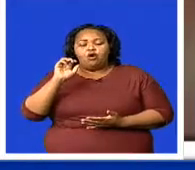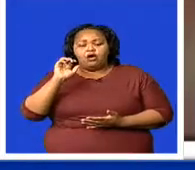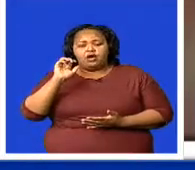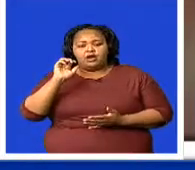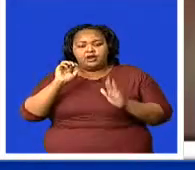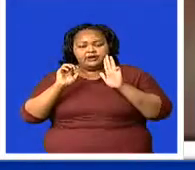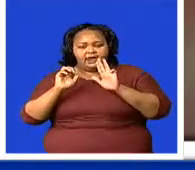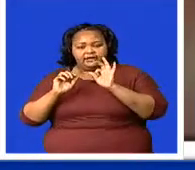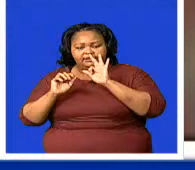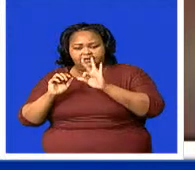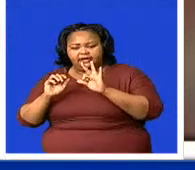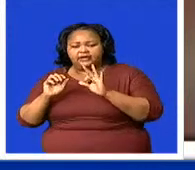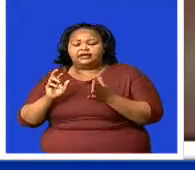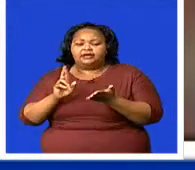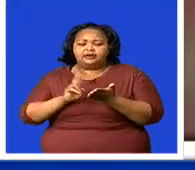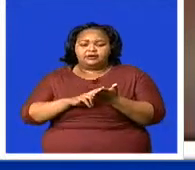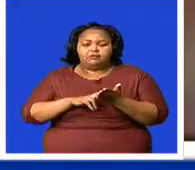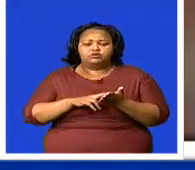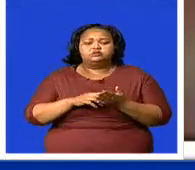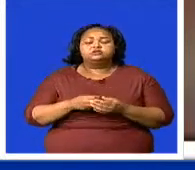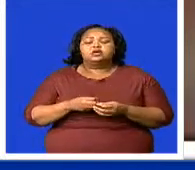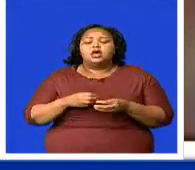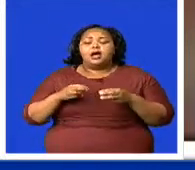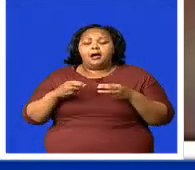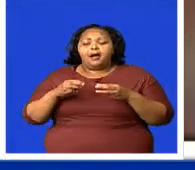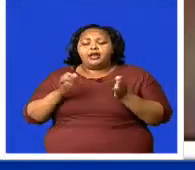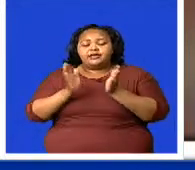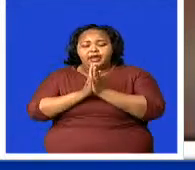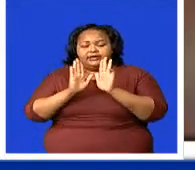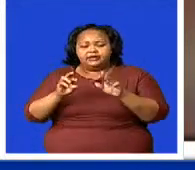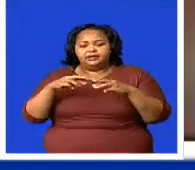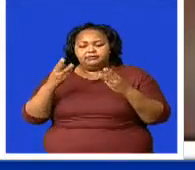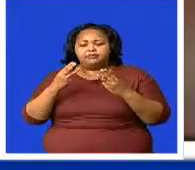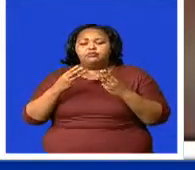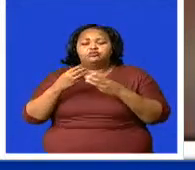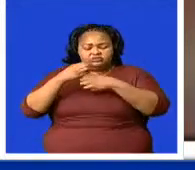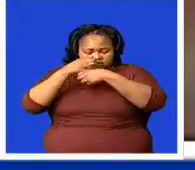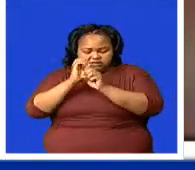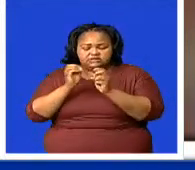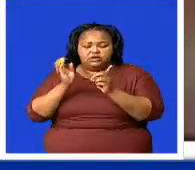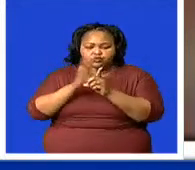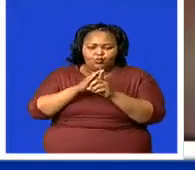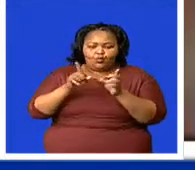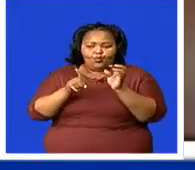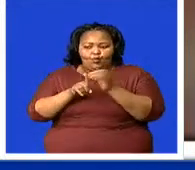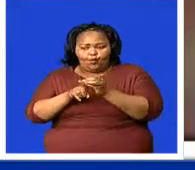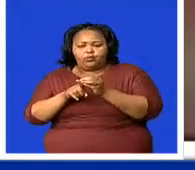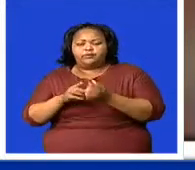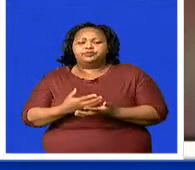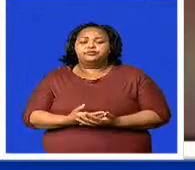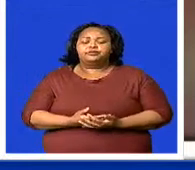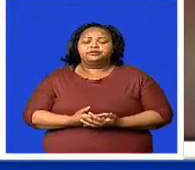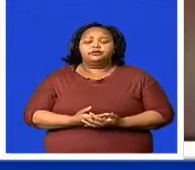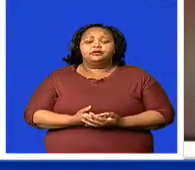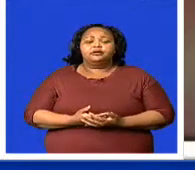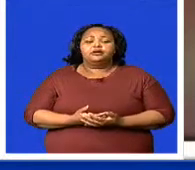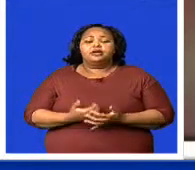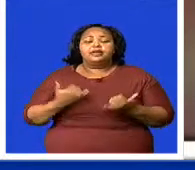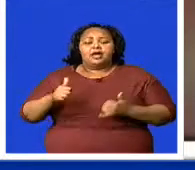today, out of which 19 tested positive, which brings the total number of cases to date to 6